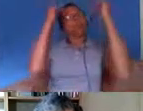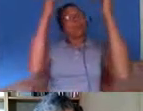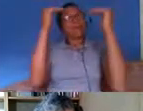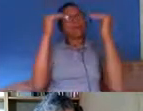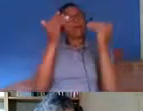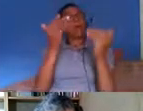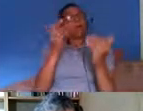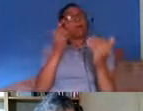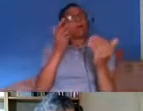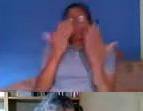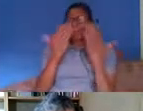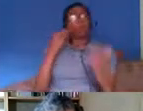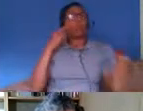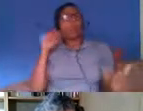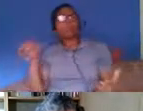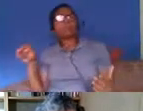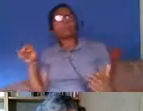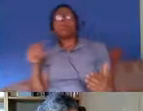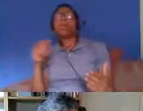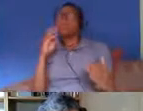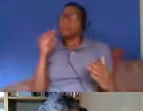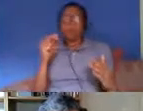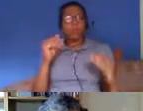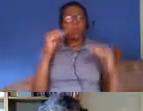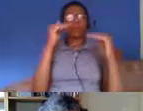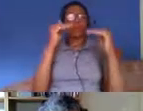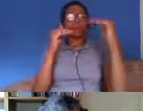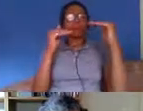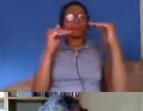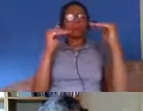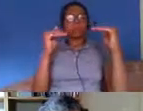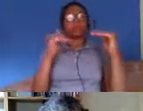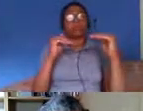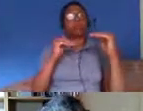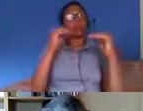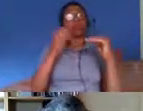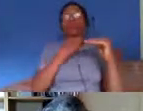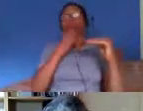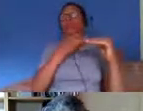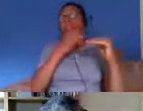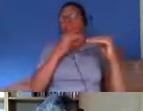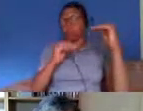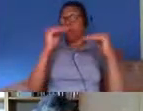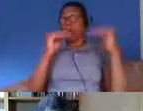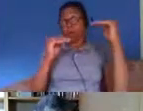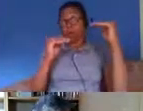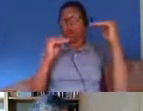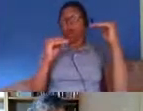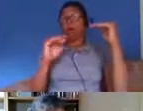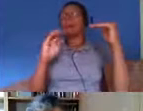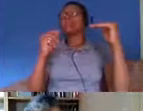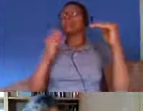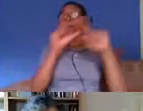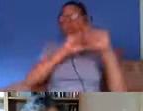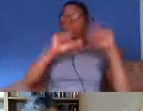and for some communities it was significantly so importantly the experience for men as opposed to women was